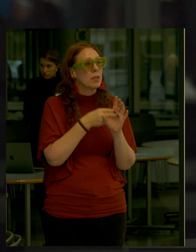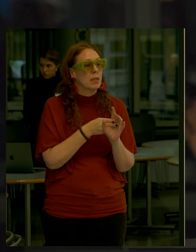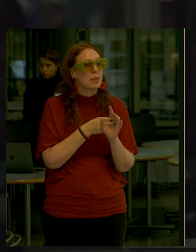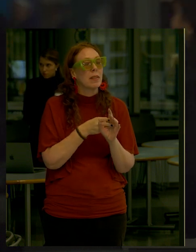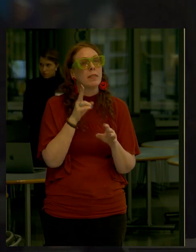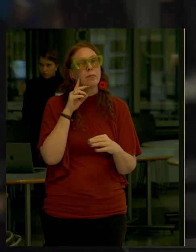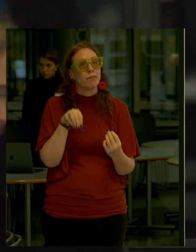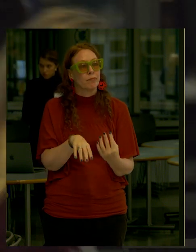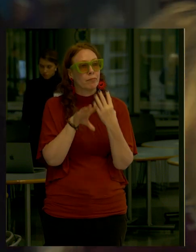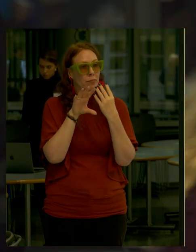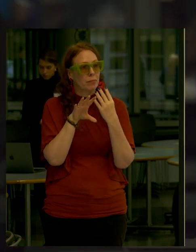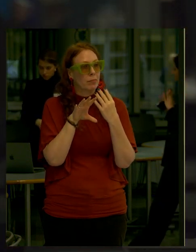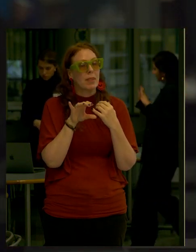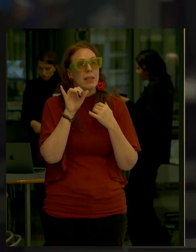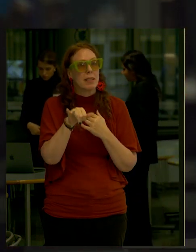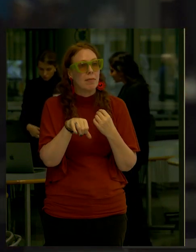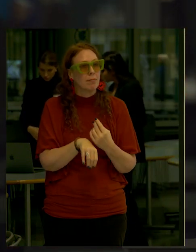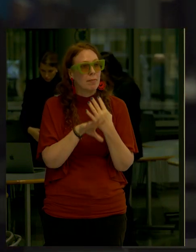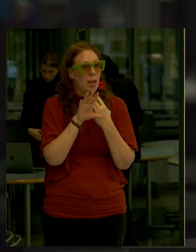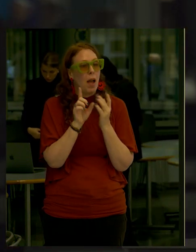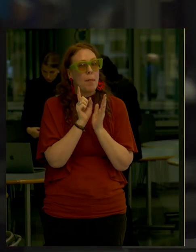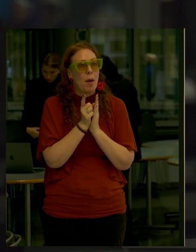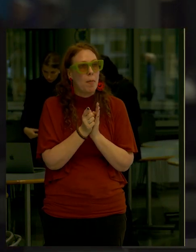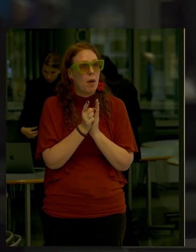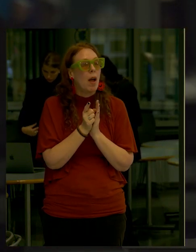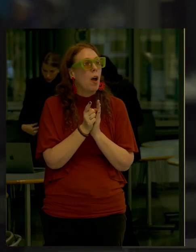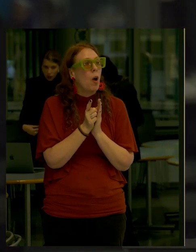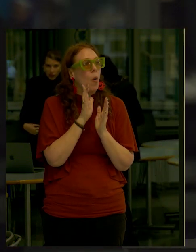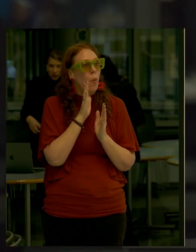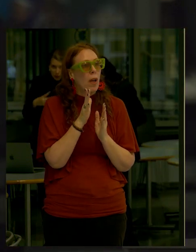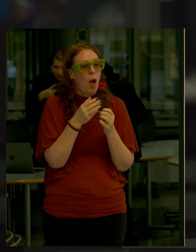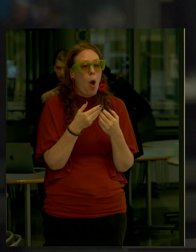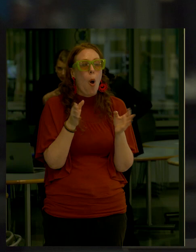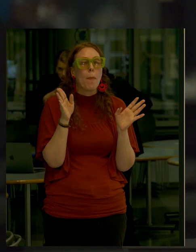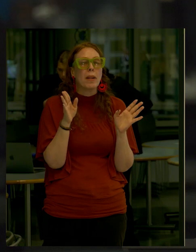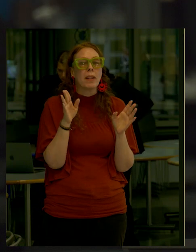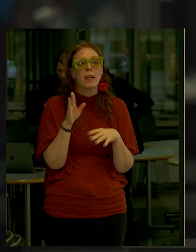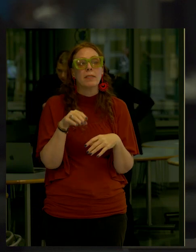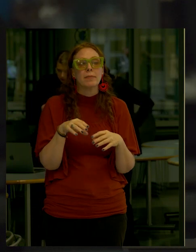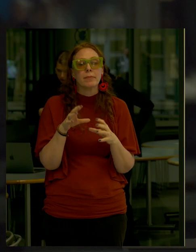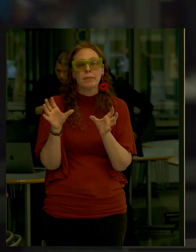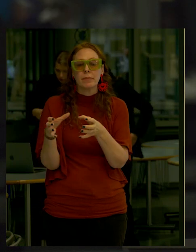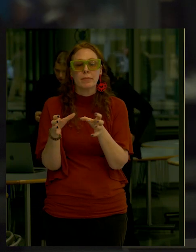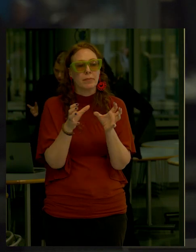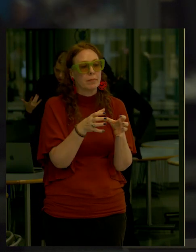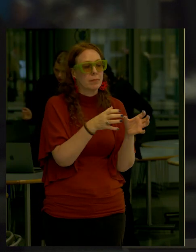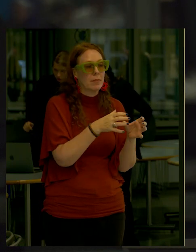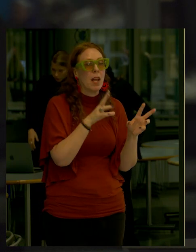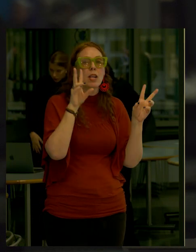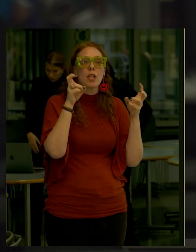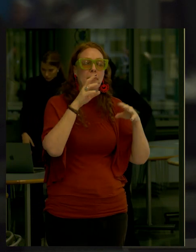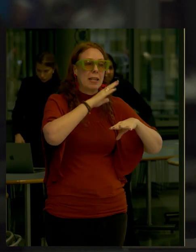virtually Just stay on the line for a moment And in a moment we're going to open A virtual topic table